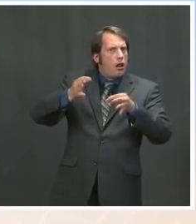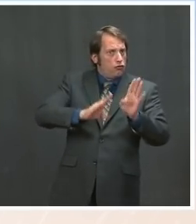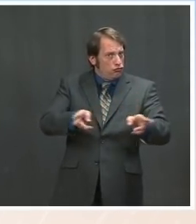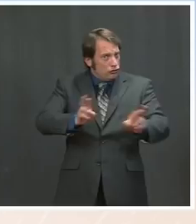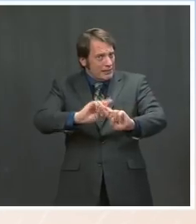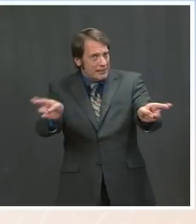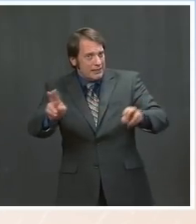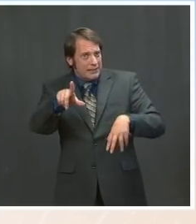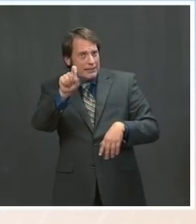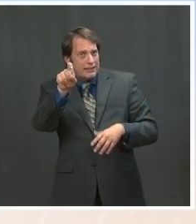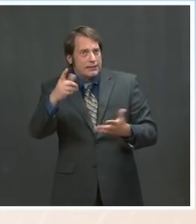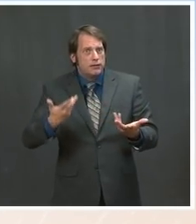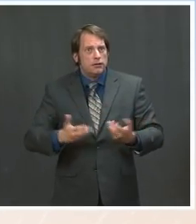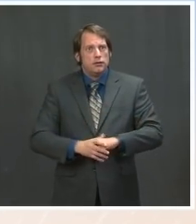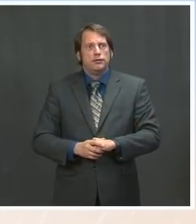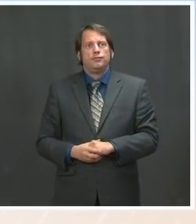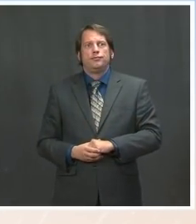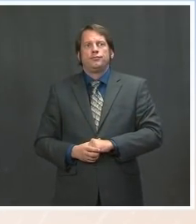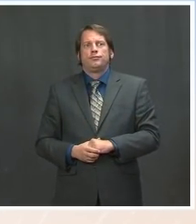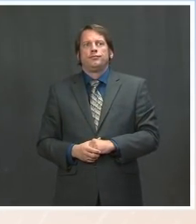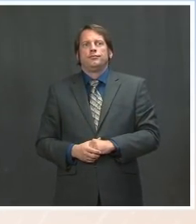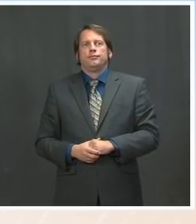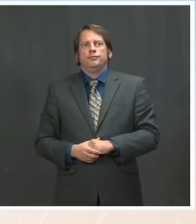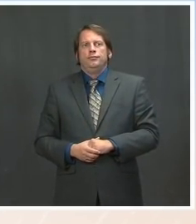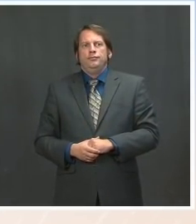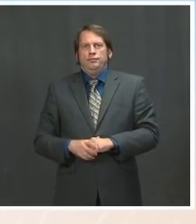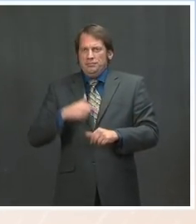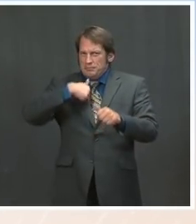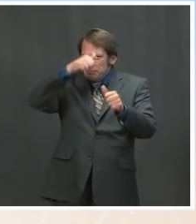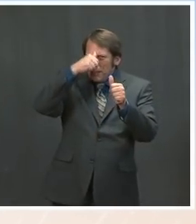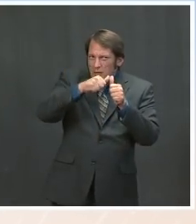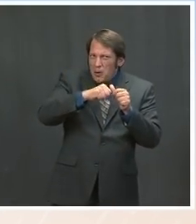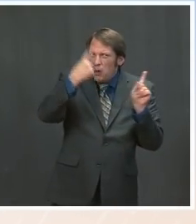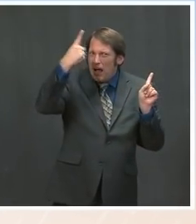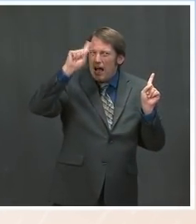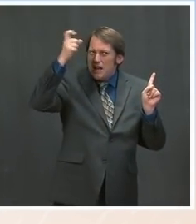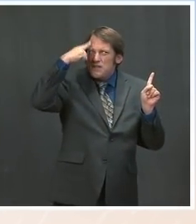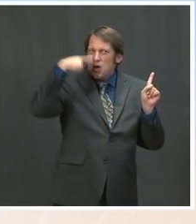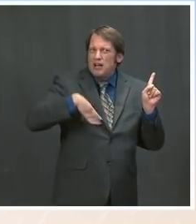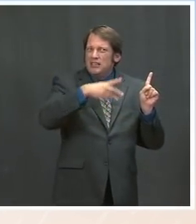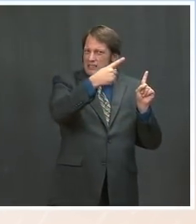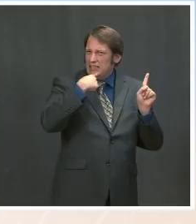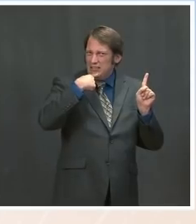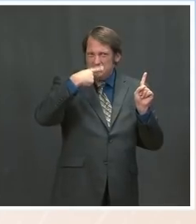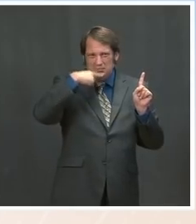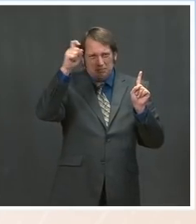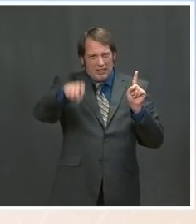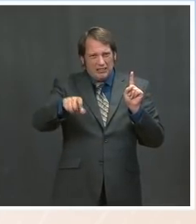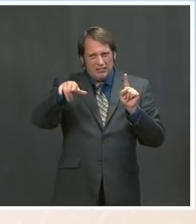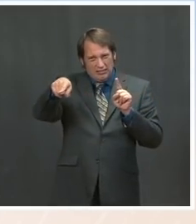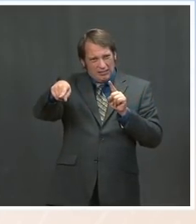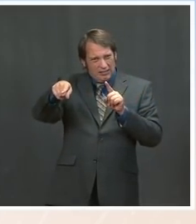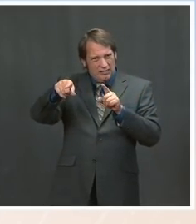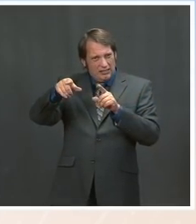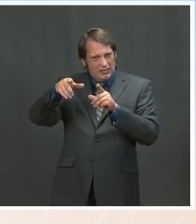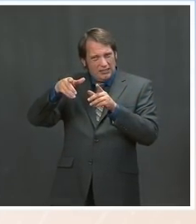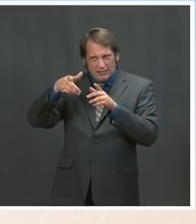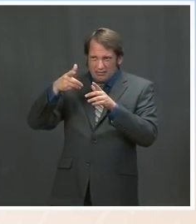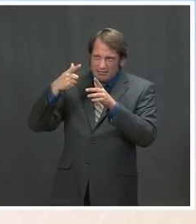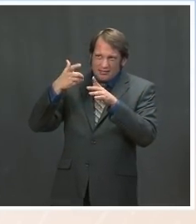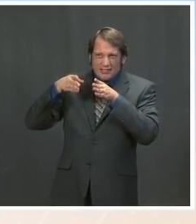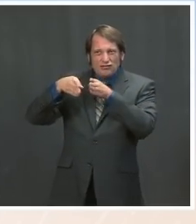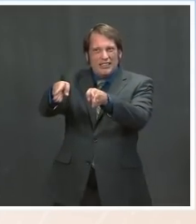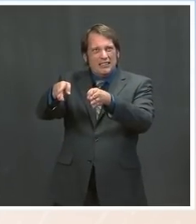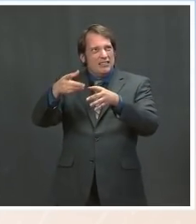active. We've got to get more confrontational. We've got to make sure that they know that we mean business. Does the President agree with what she said about